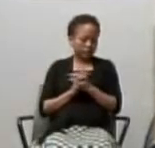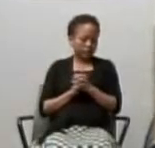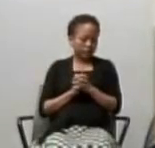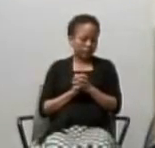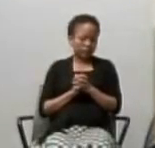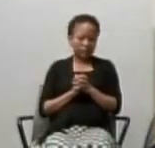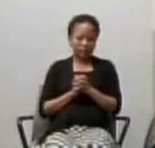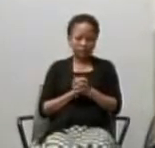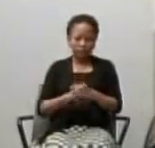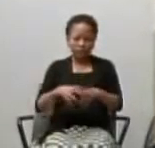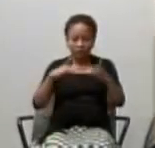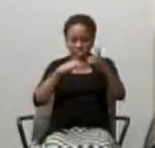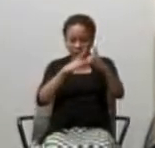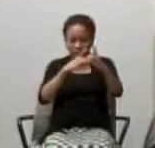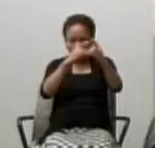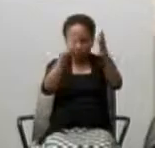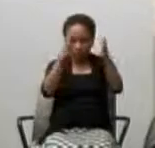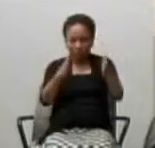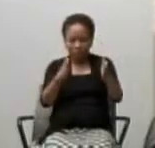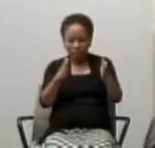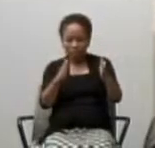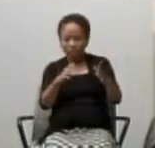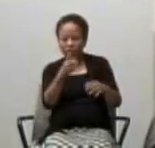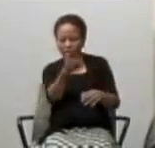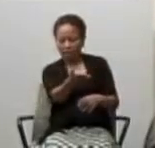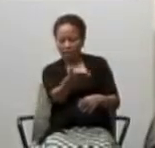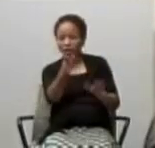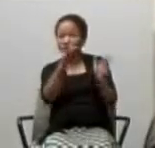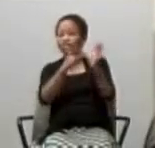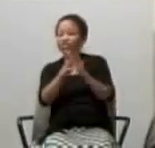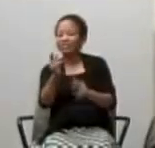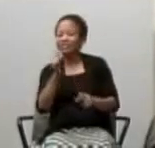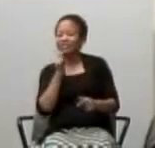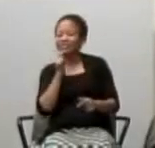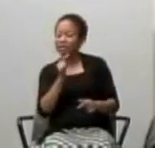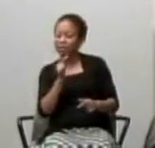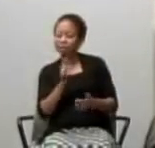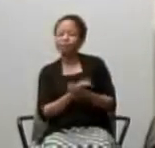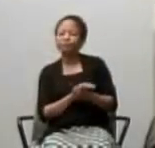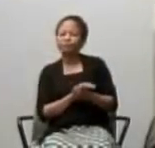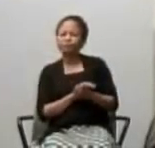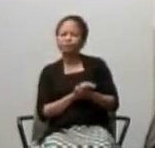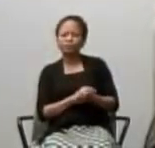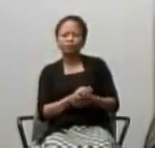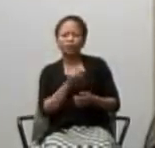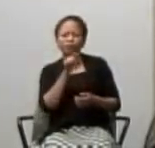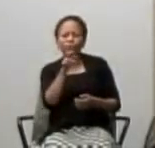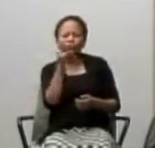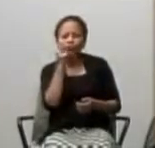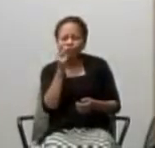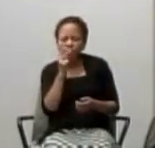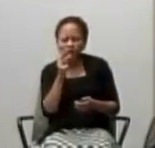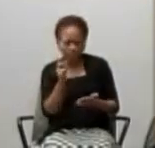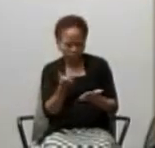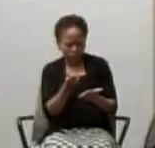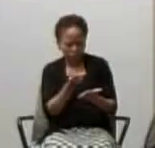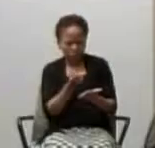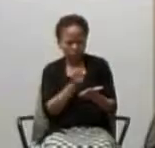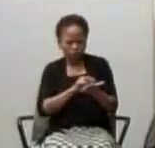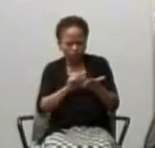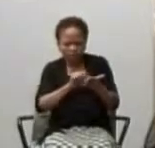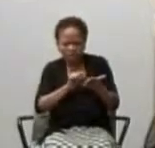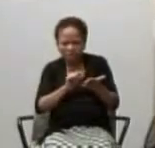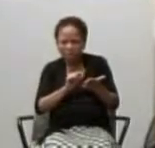Jesus said to his disciples, You see how it is written that Christ would first